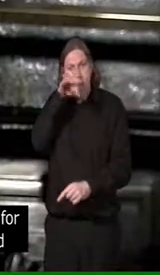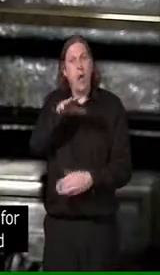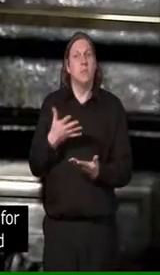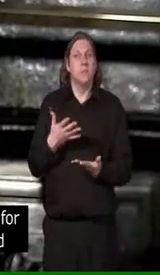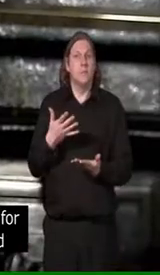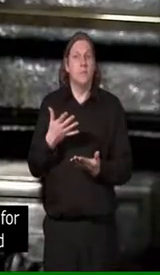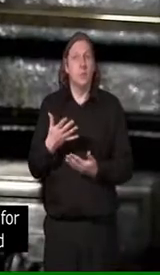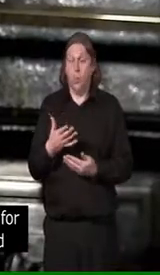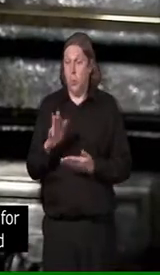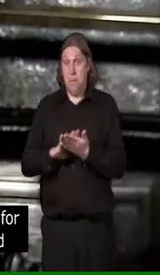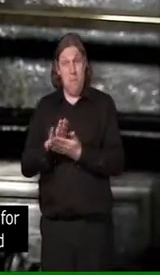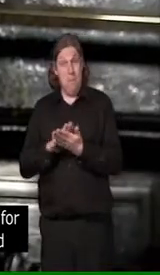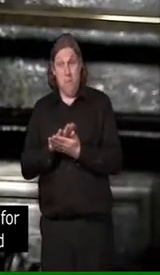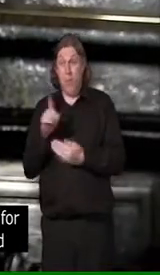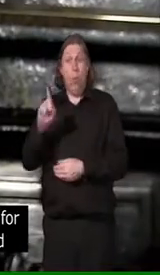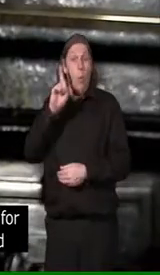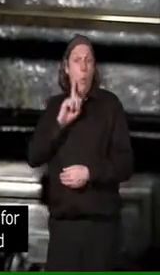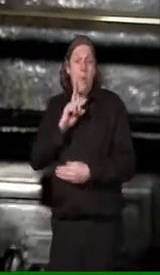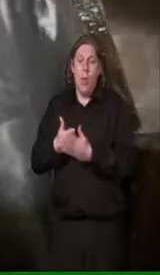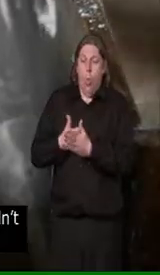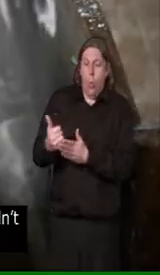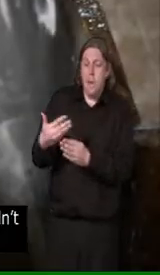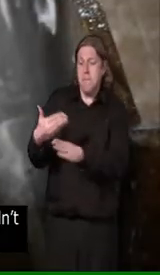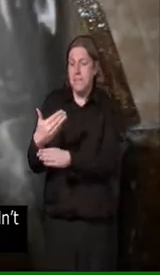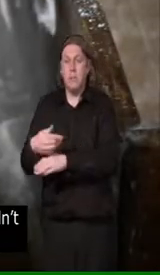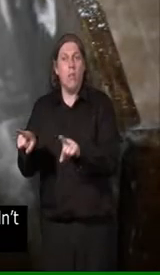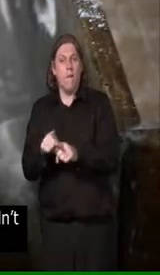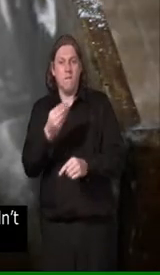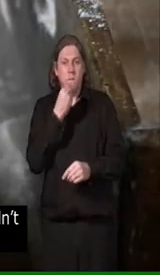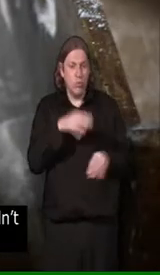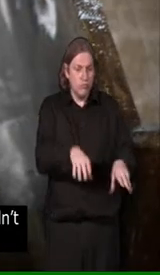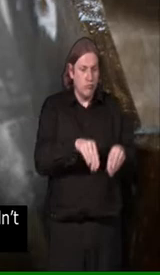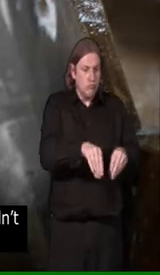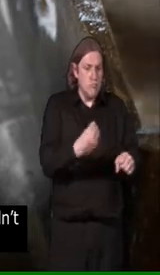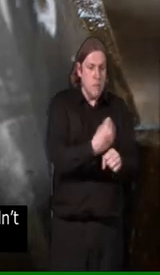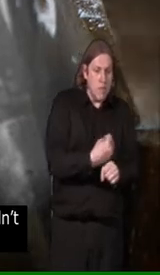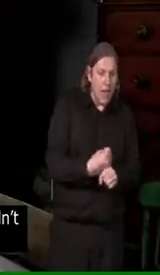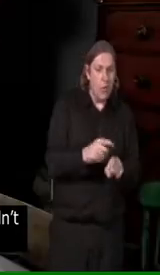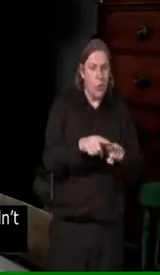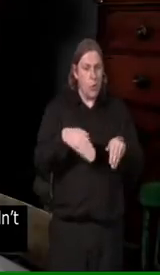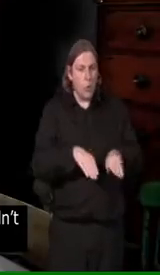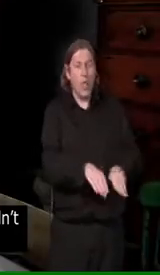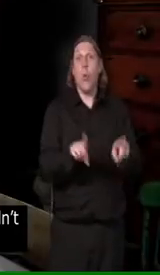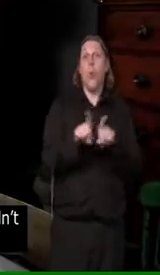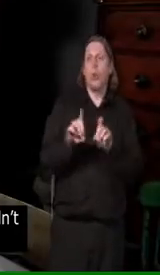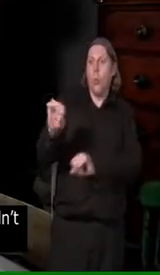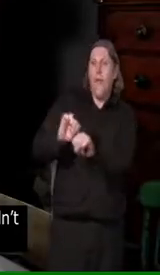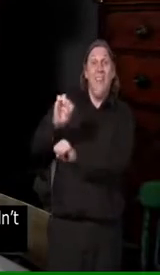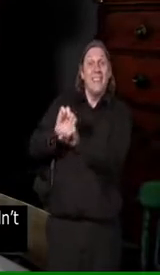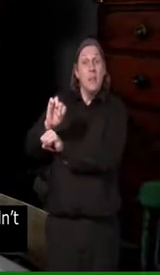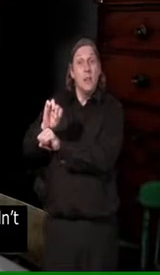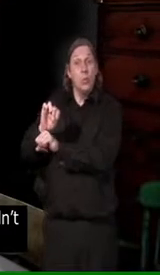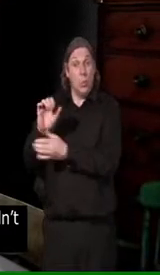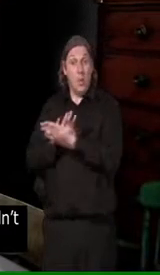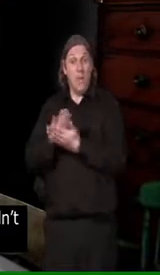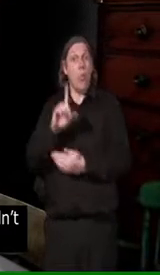women to do. Food preparation, cooking and, of course, cleaning. So even though the women didn't go out to work, they always